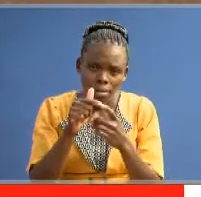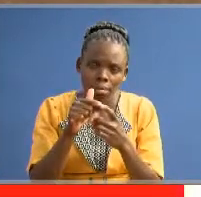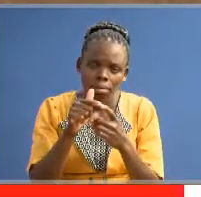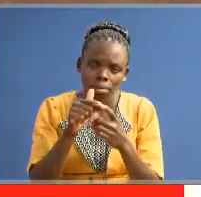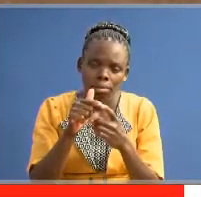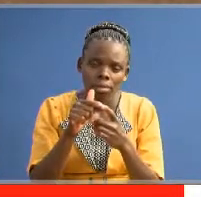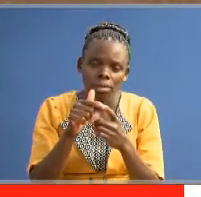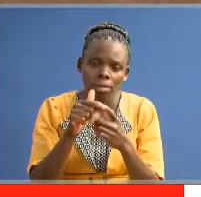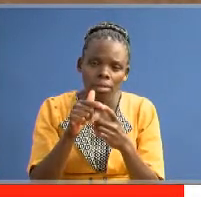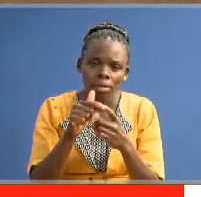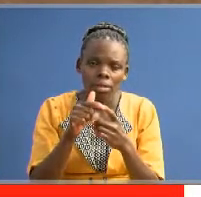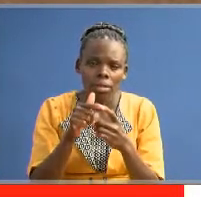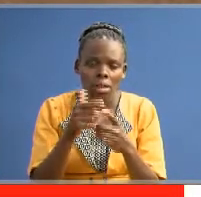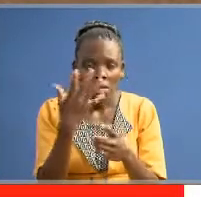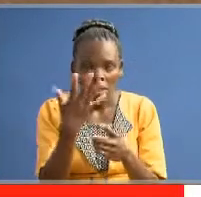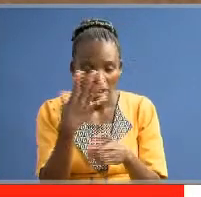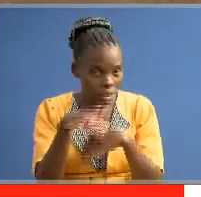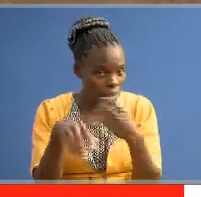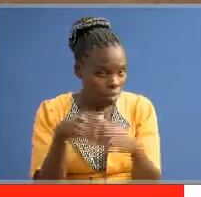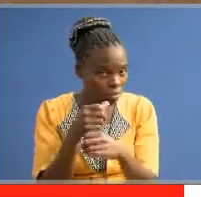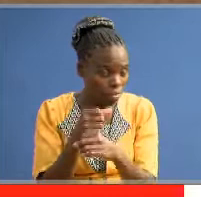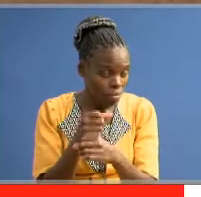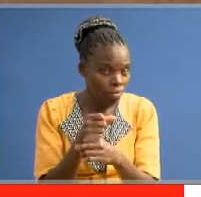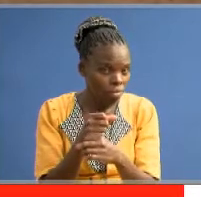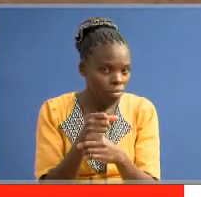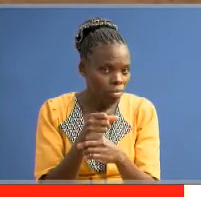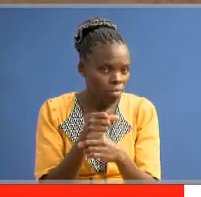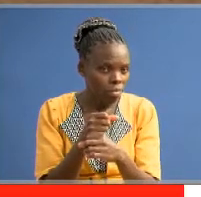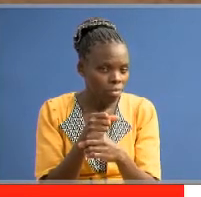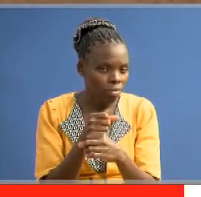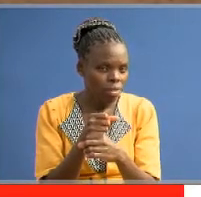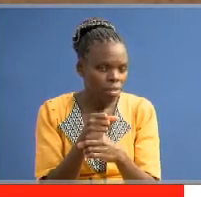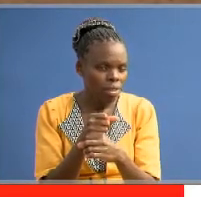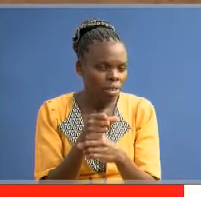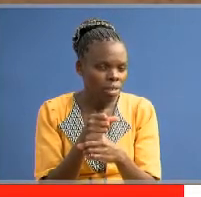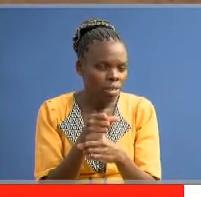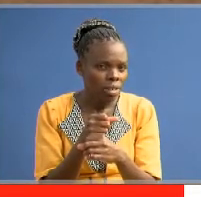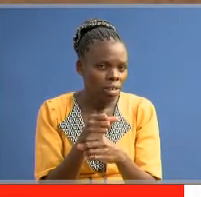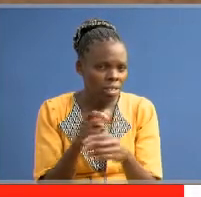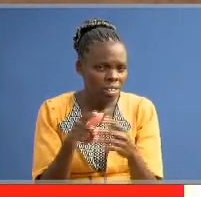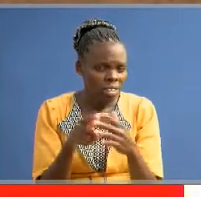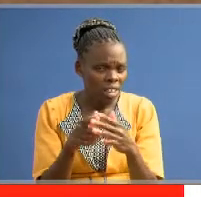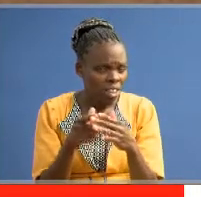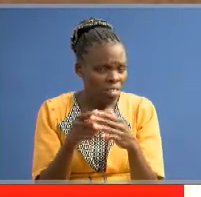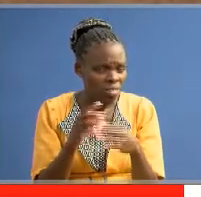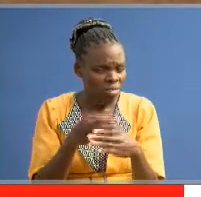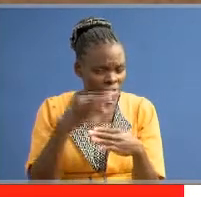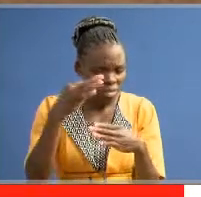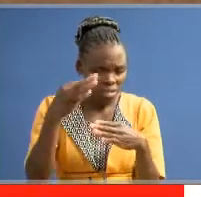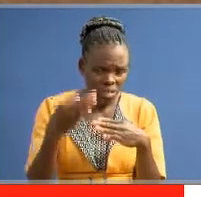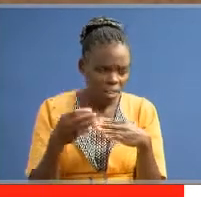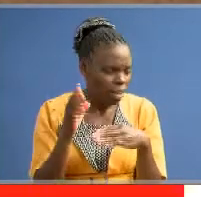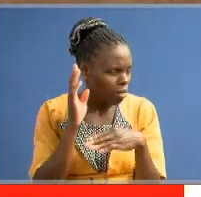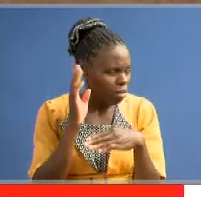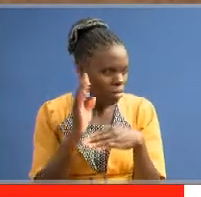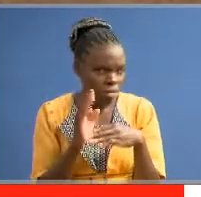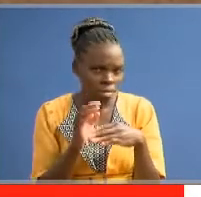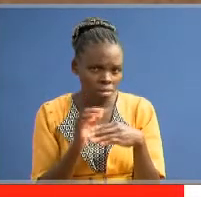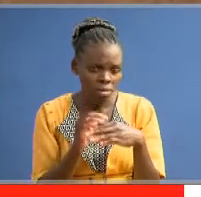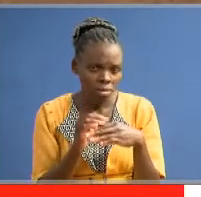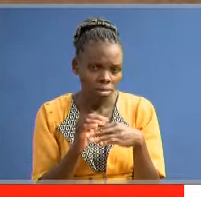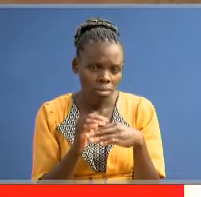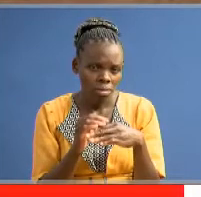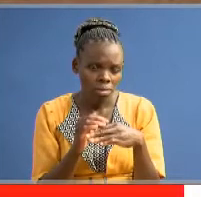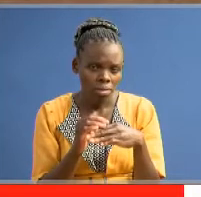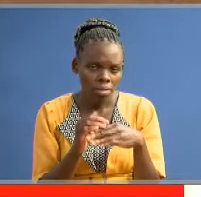I was a kid, but